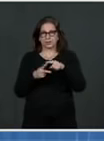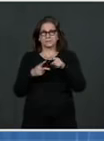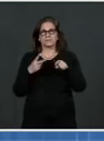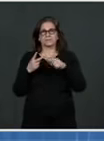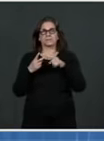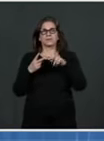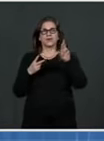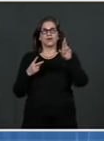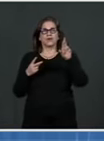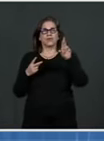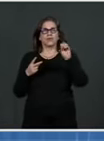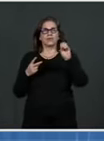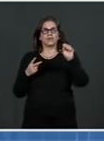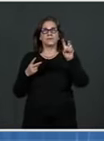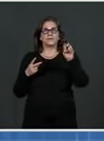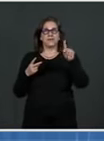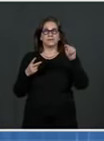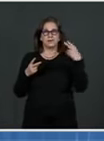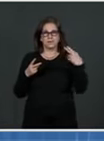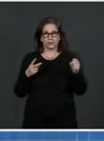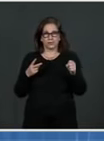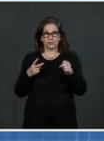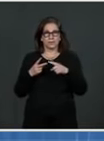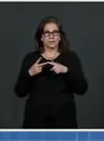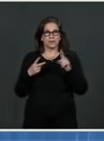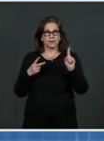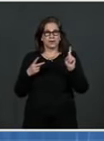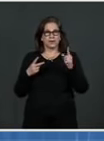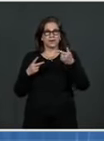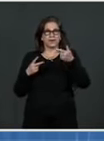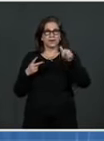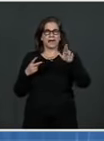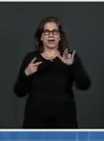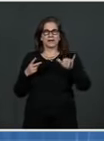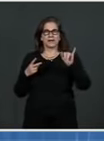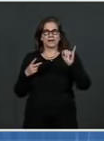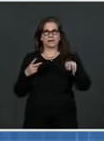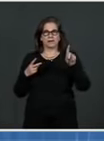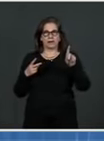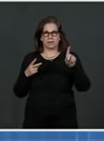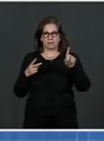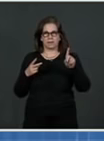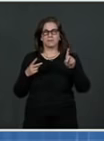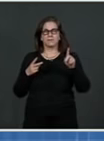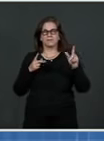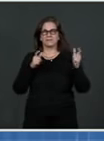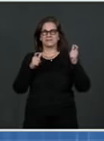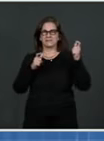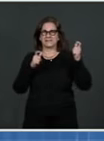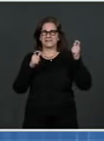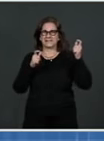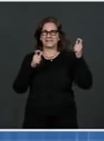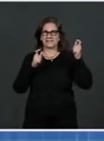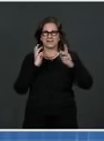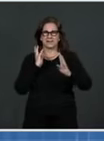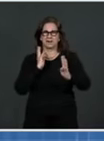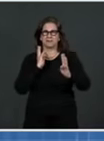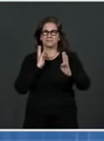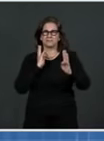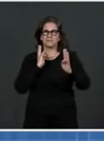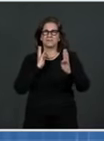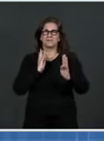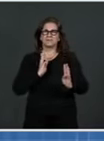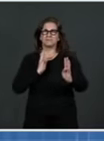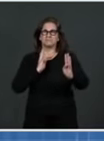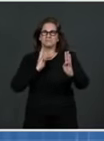Indiana. Soon, local residents will be able to get a shot at both of these sites, and together